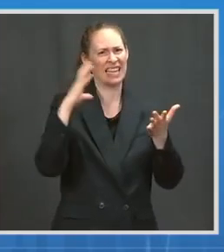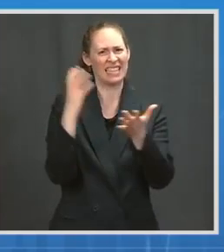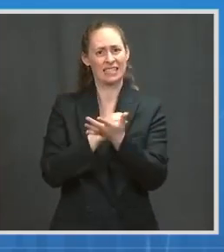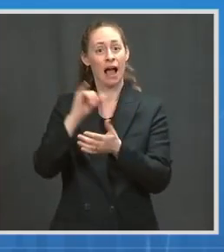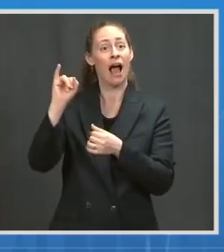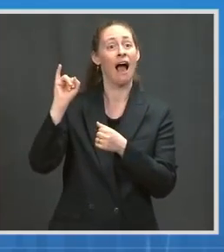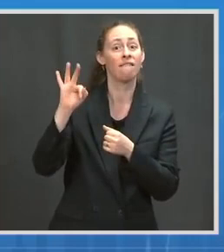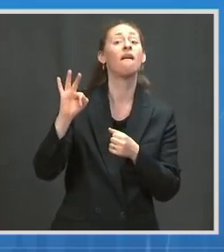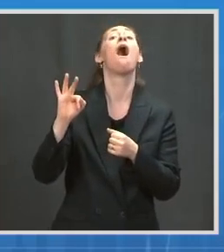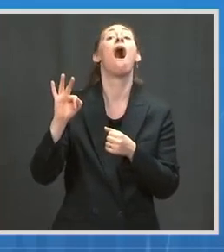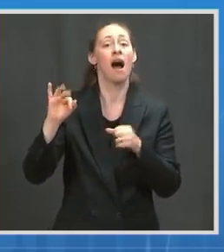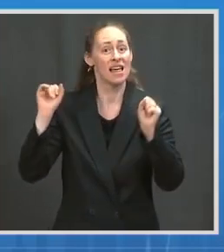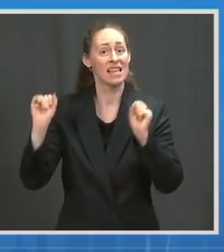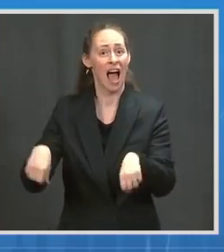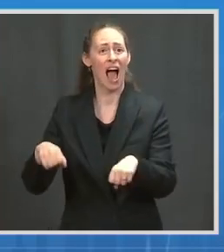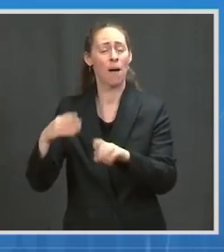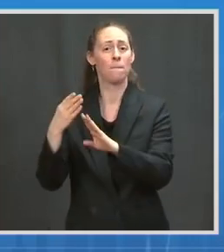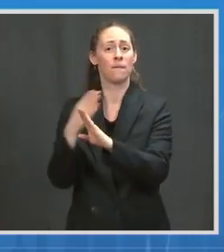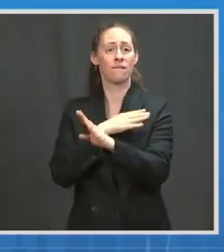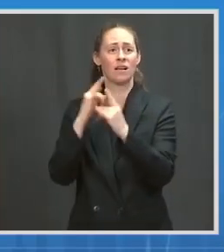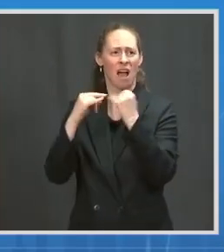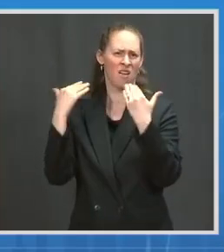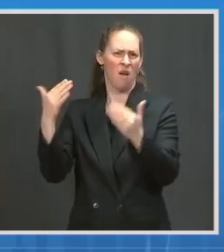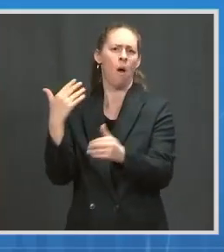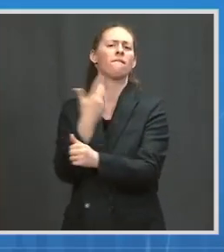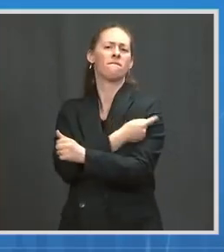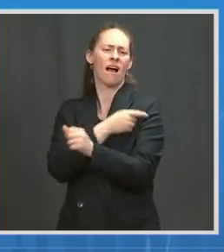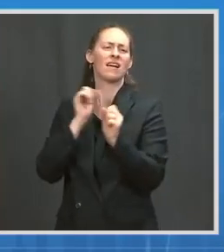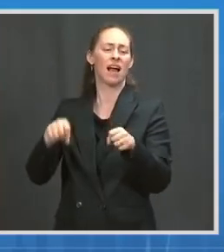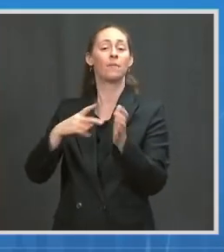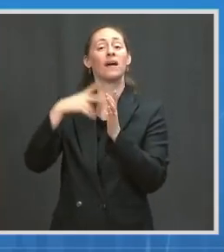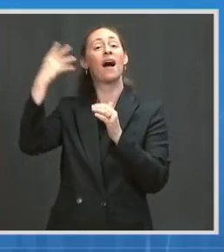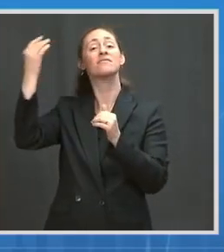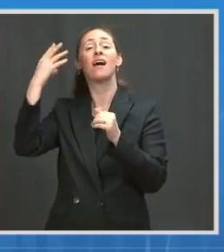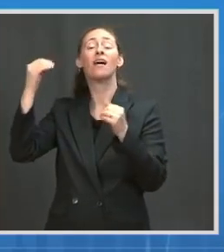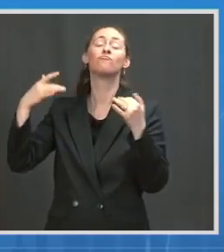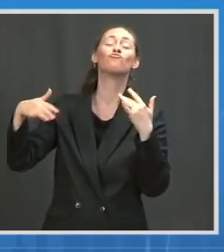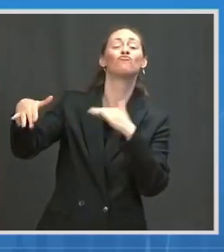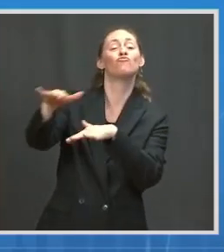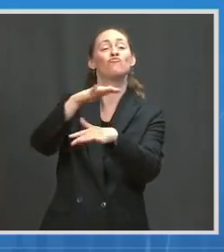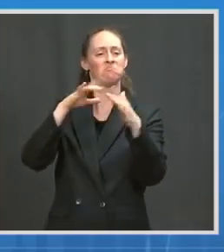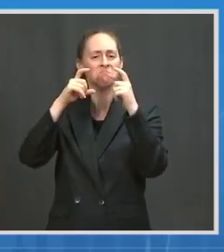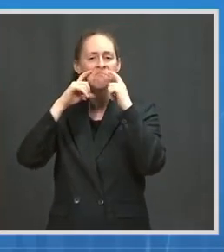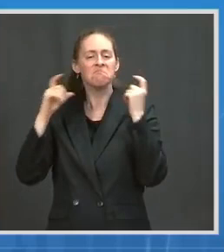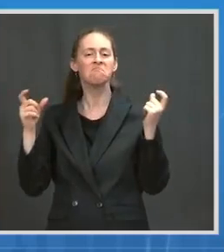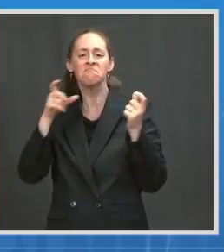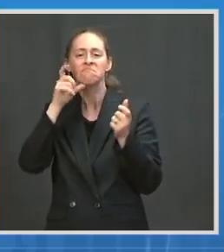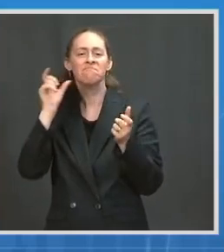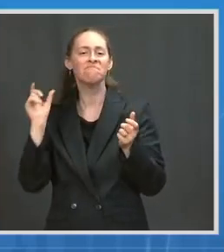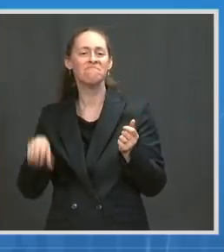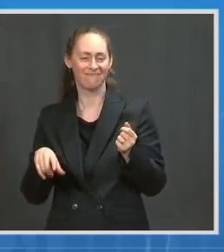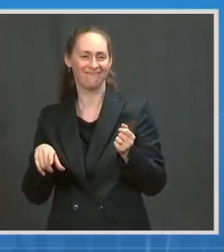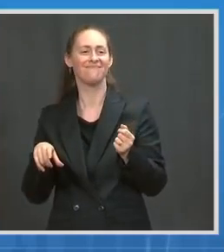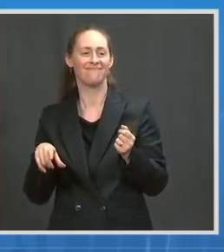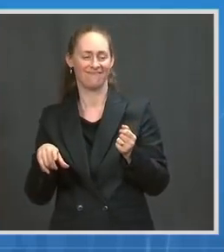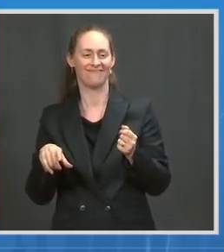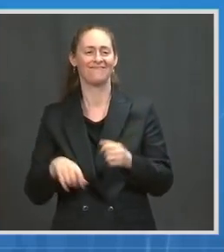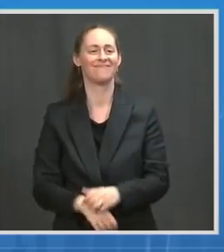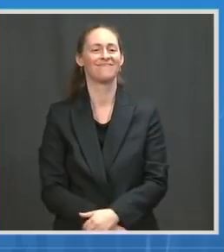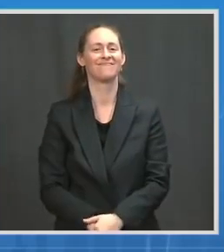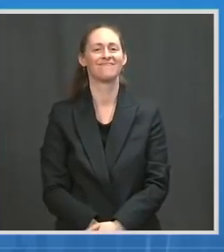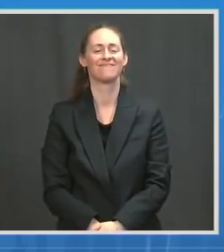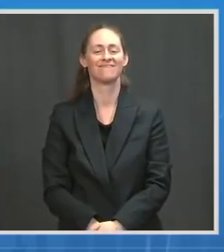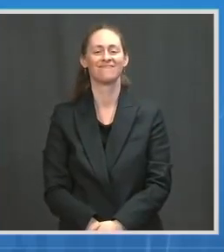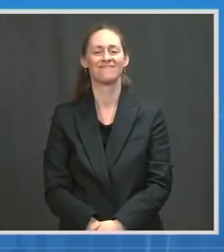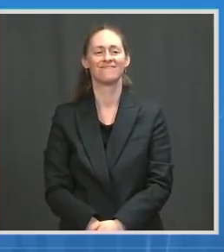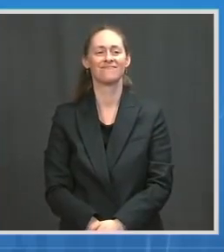can take their masks off outdoors. We also have guidance, the camp guidance and the outdoor guidance for individuals who